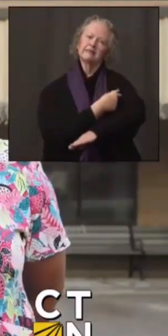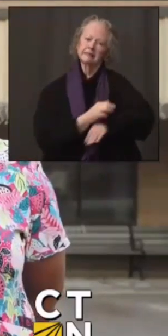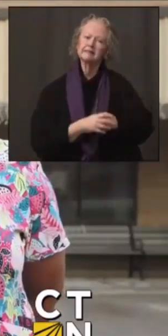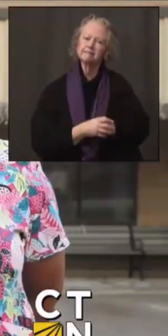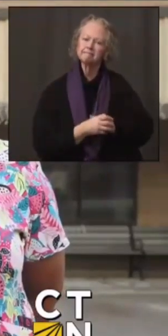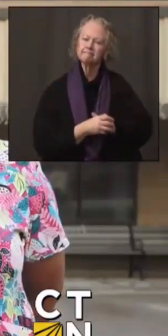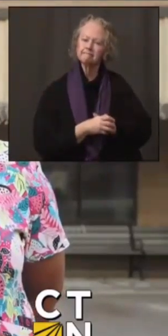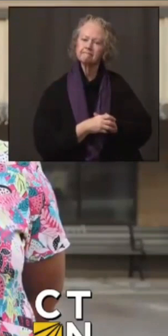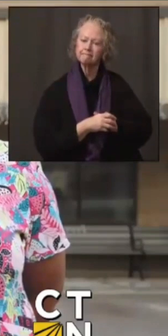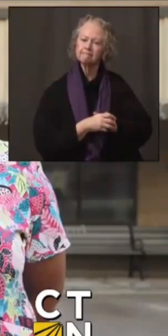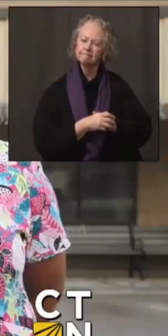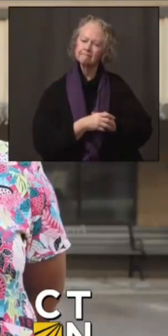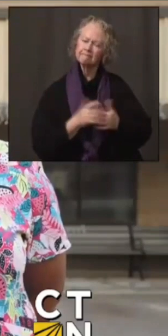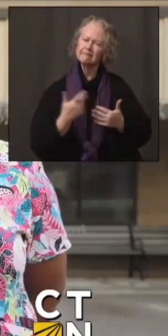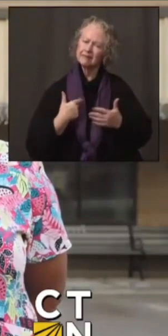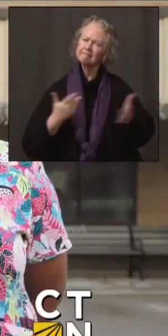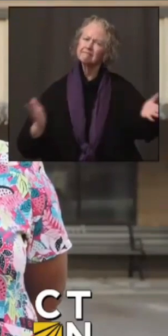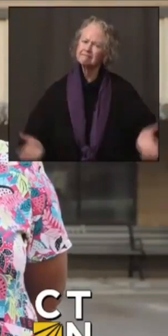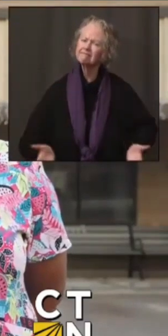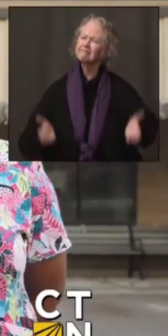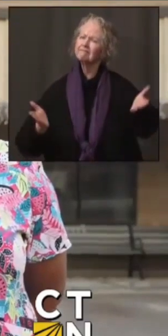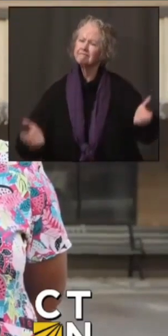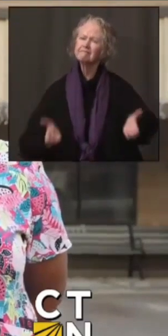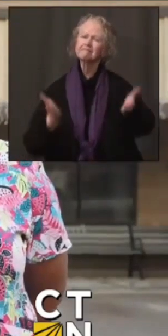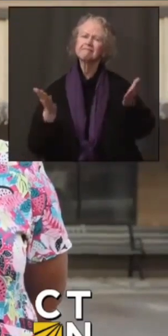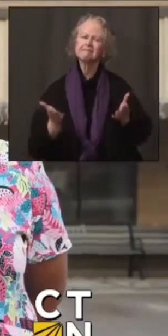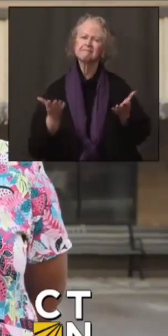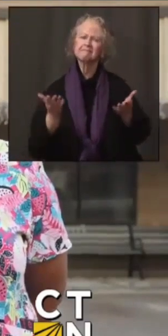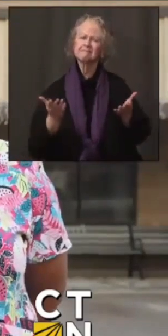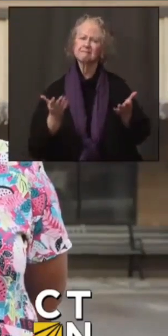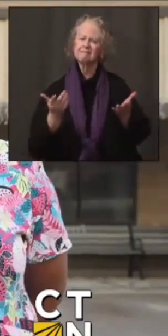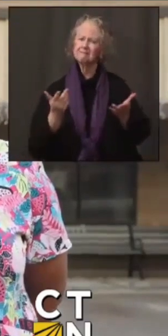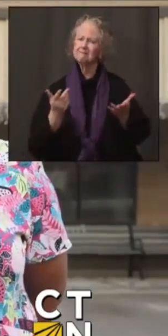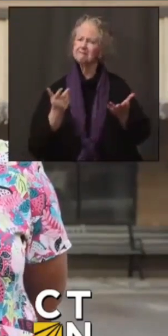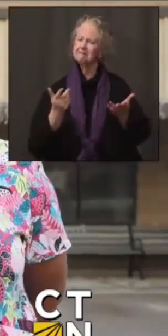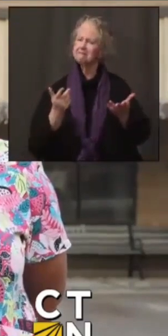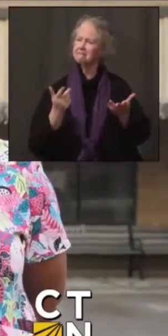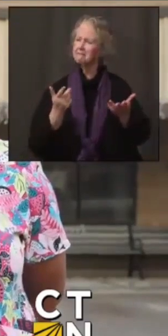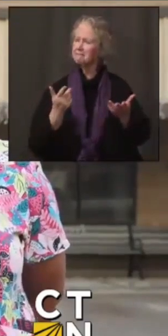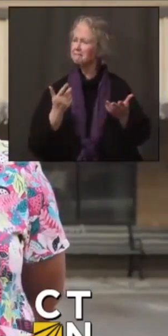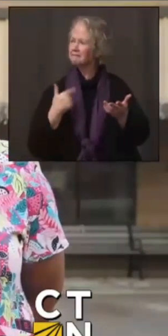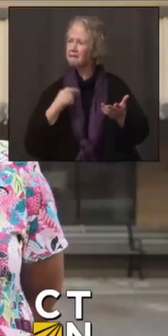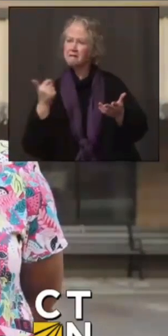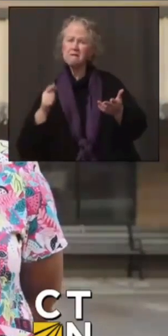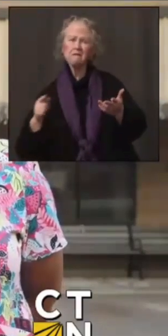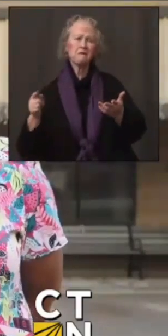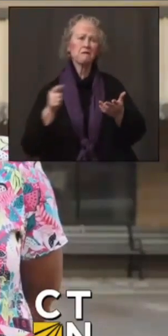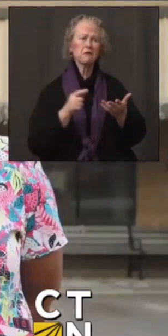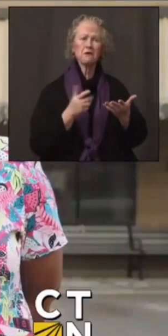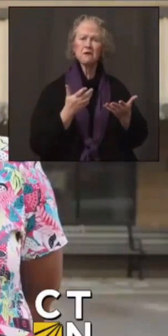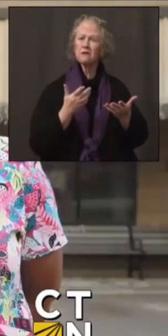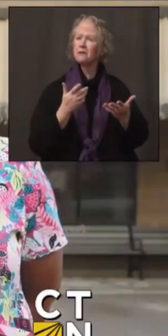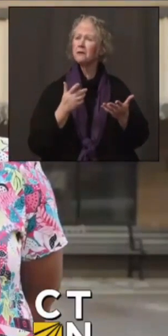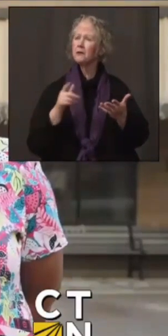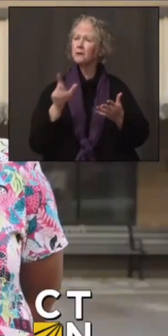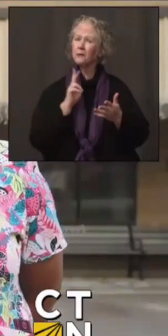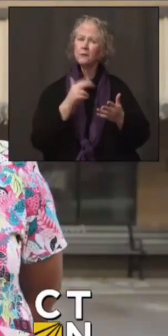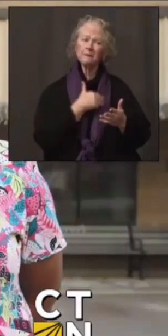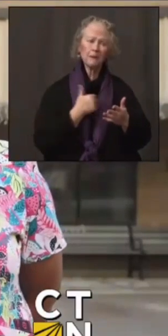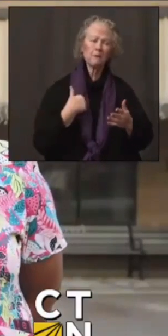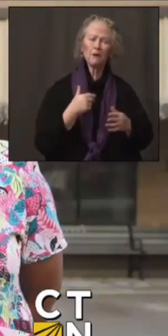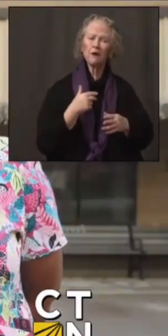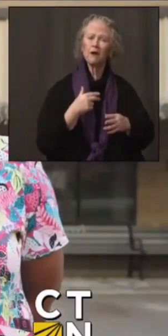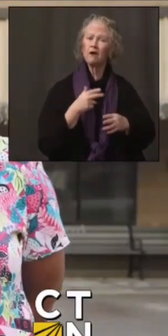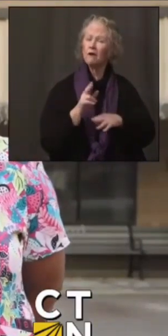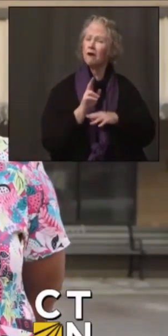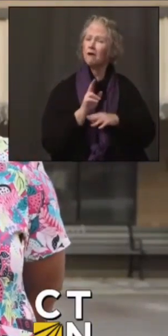would really, really like people to step up, my power workers, my union members, and take the vaccine. We were all hoping to get